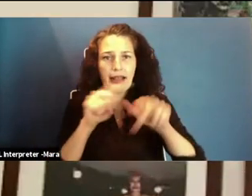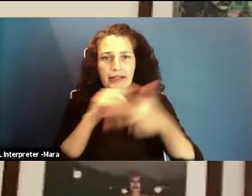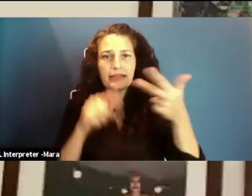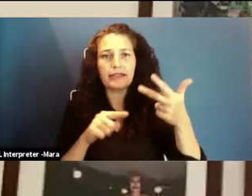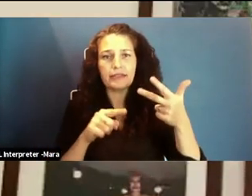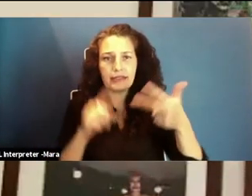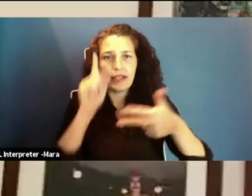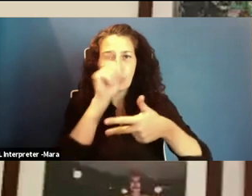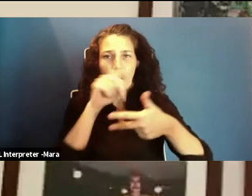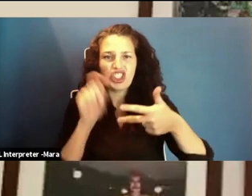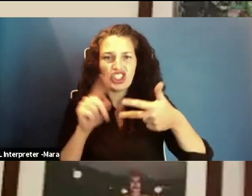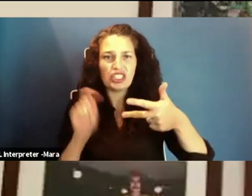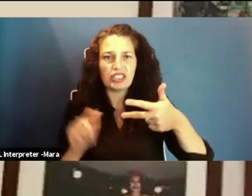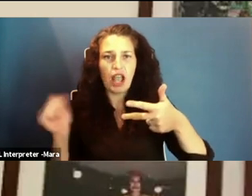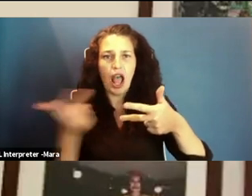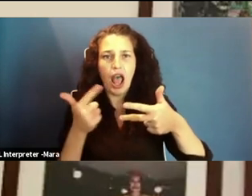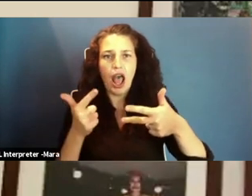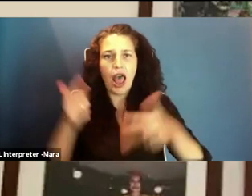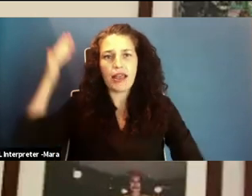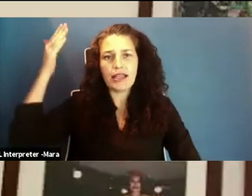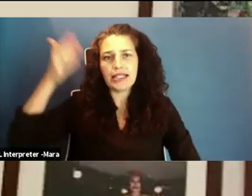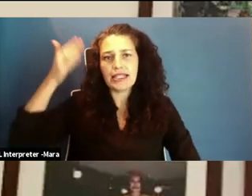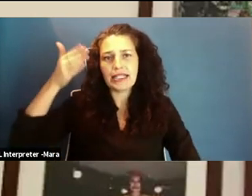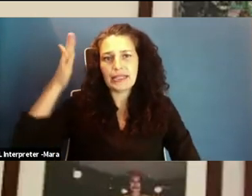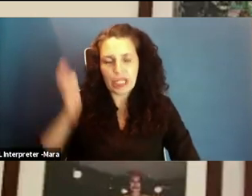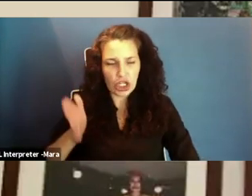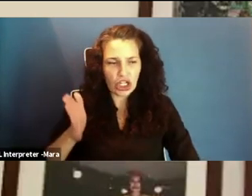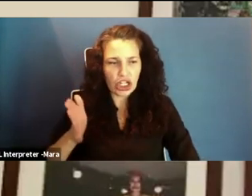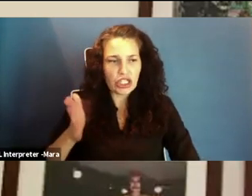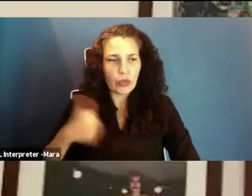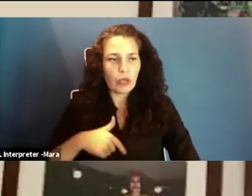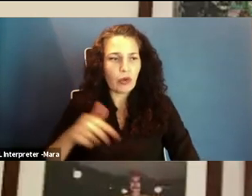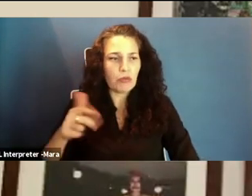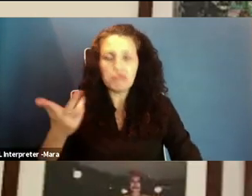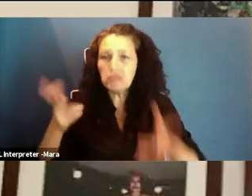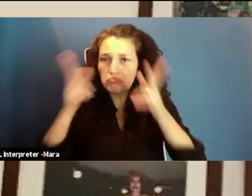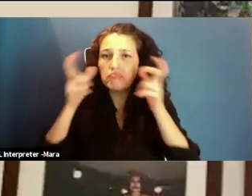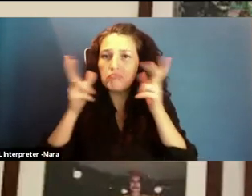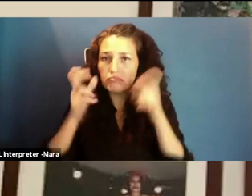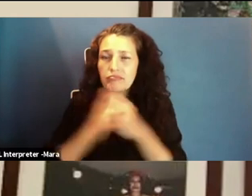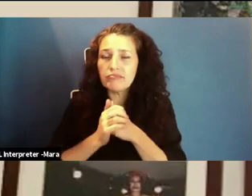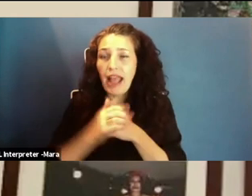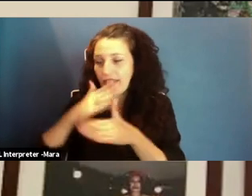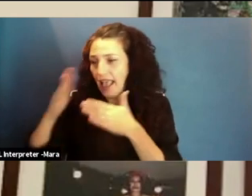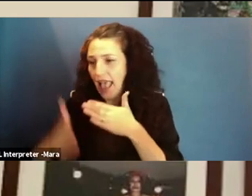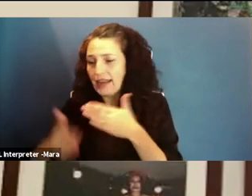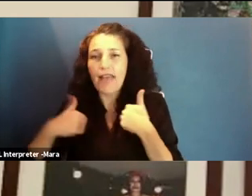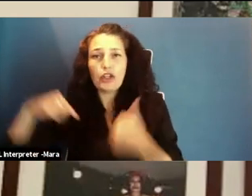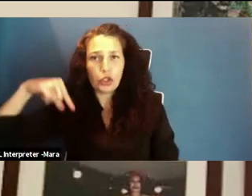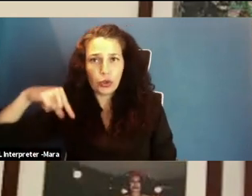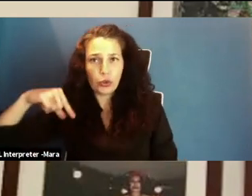to our speakers. We will hear from each of our speakers and then we will have a Q&A. So please do